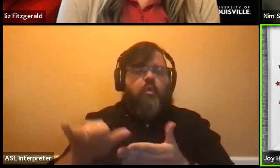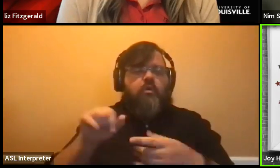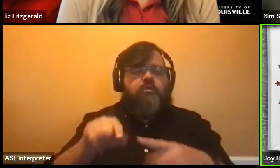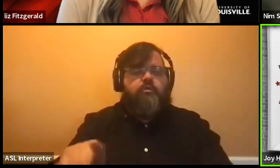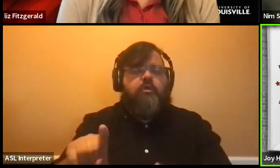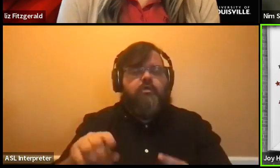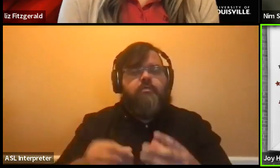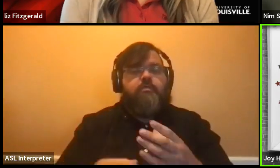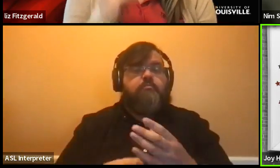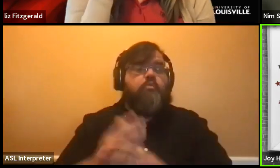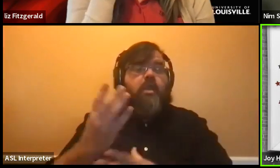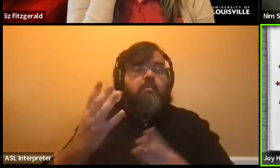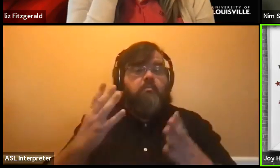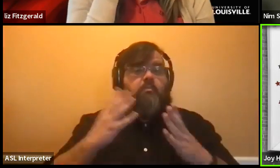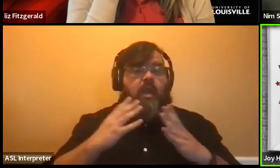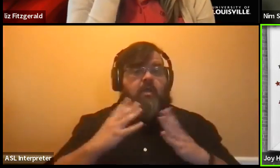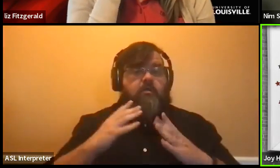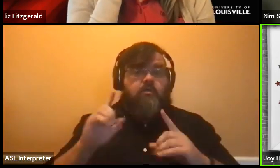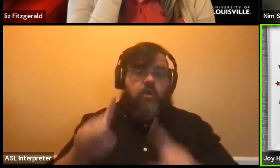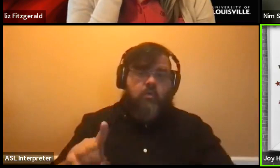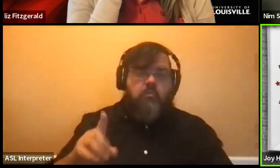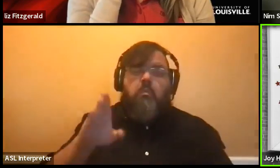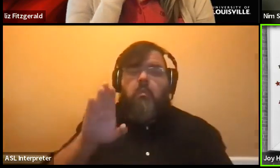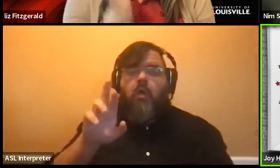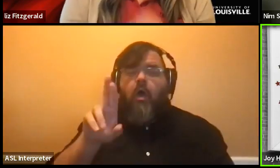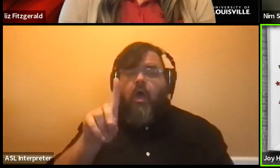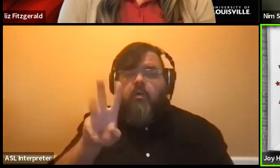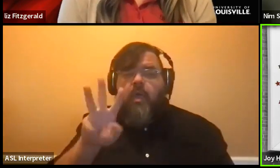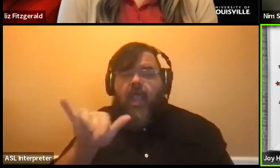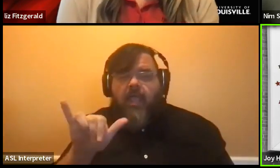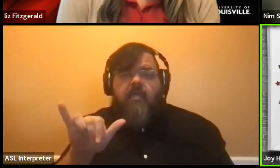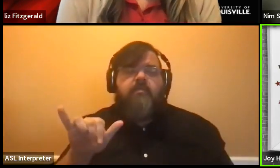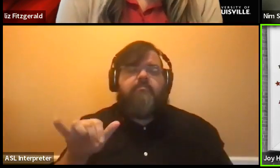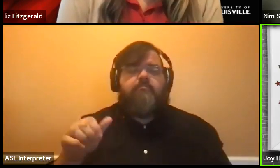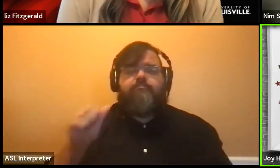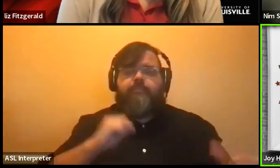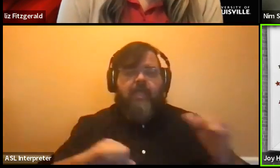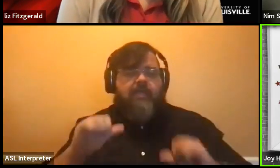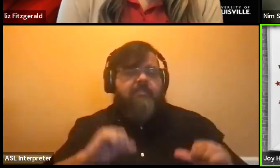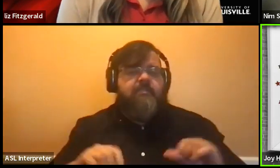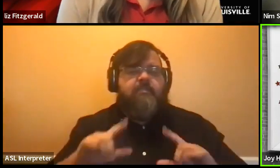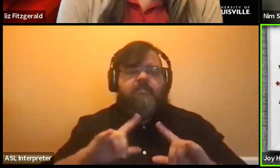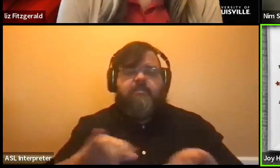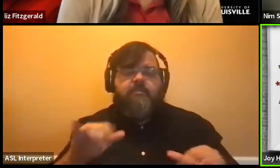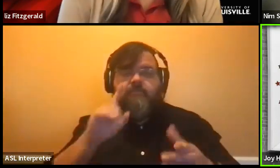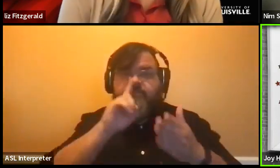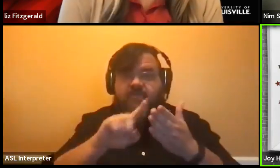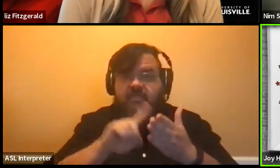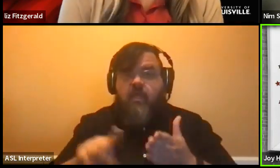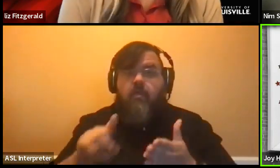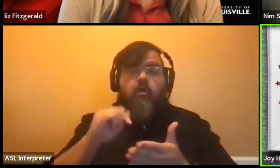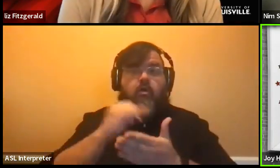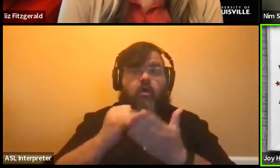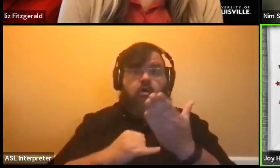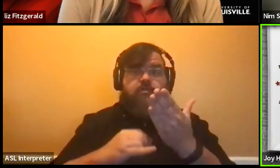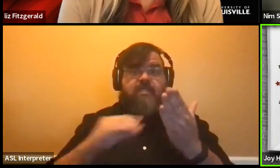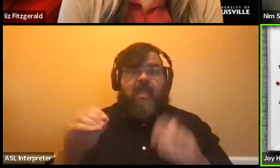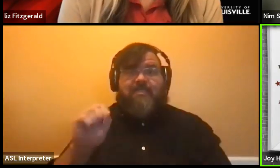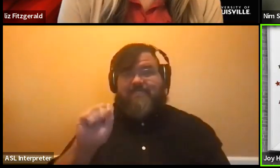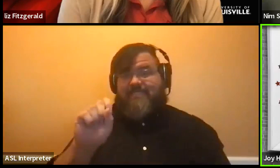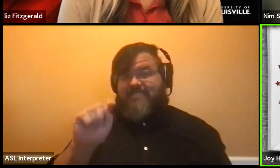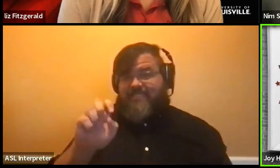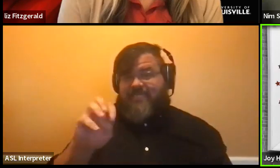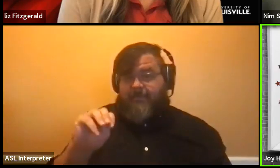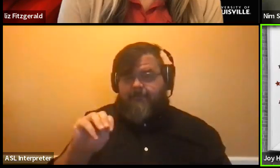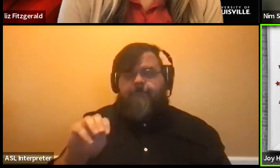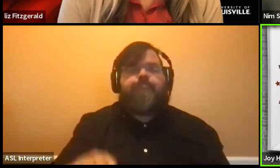-Broadway and Broadway plays and see museums to investigate the arts and STEM. And then we have a course